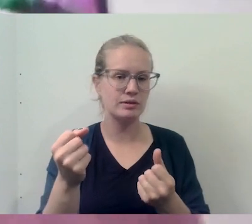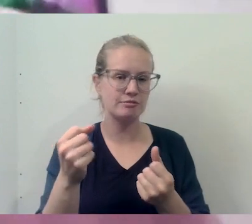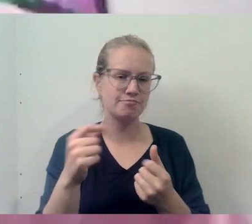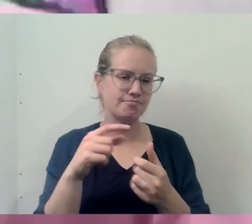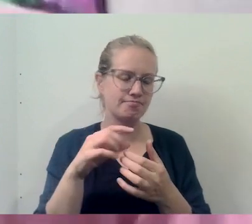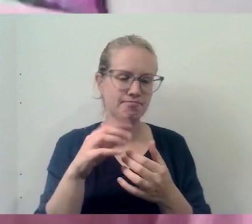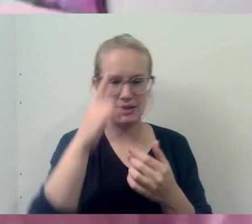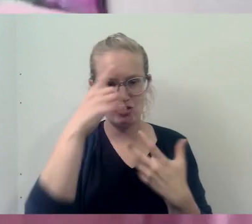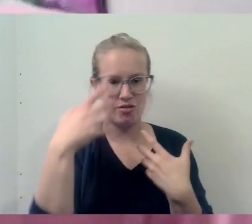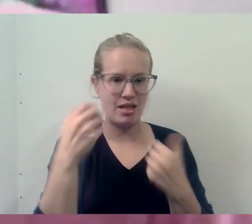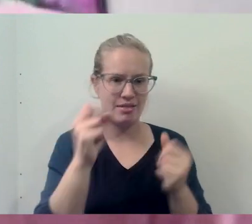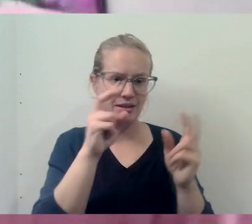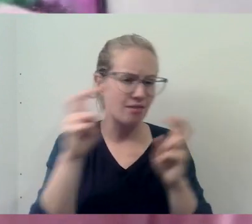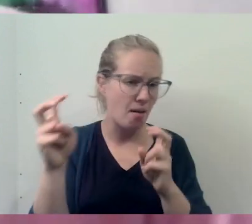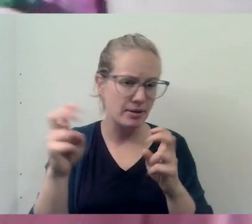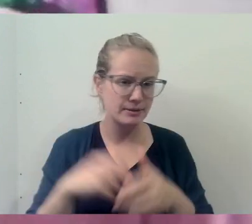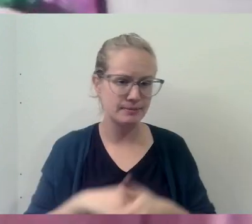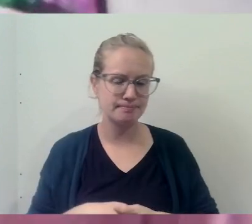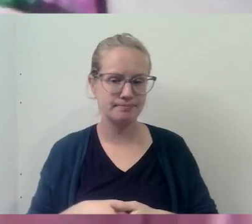topics.